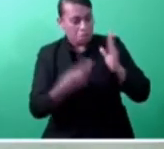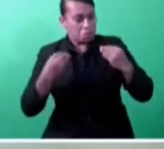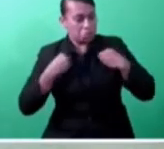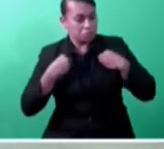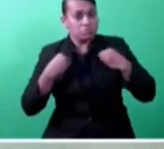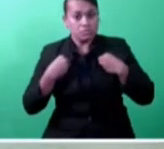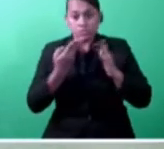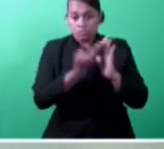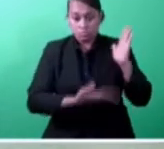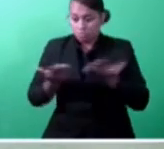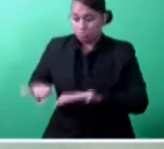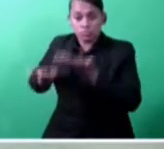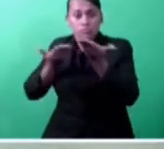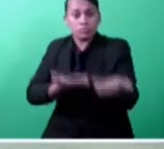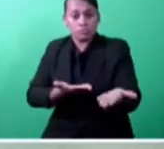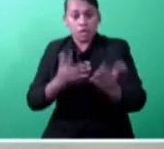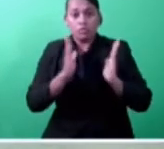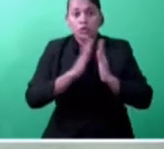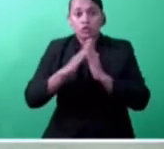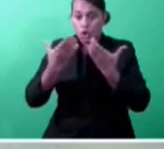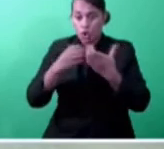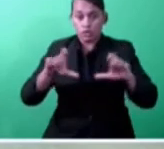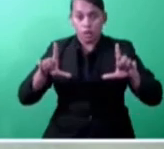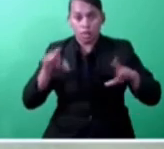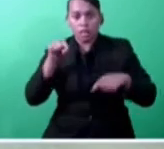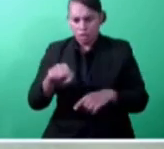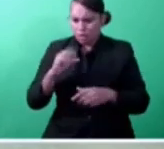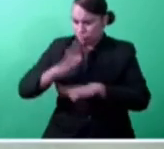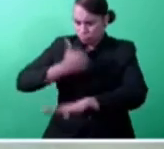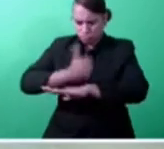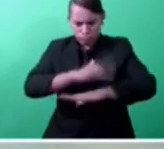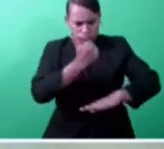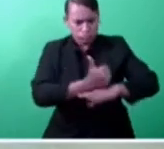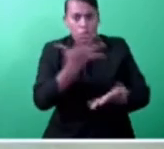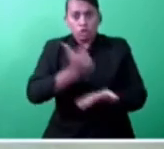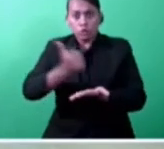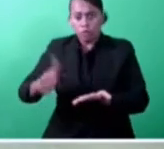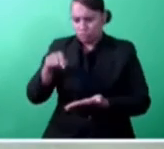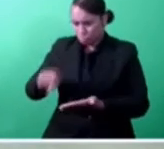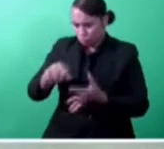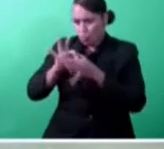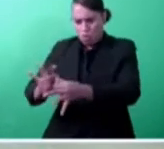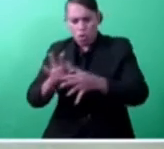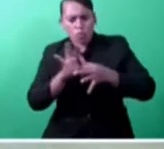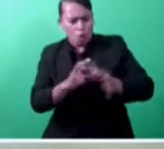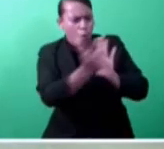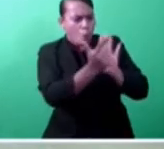municipalities powers to establish bylaws for efficient running of their respective municipalities.